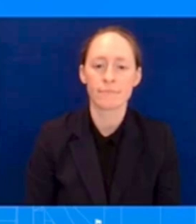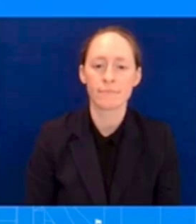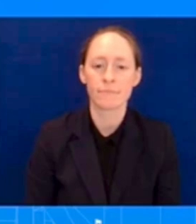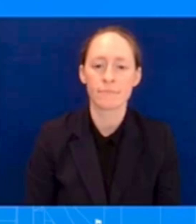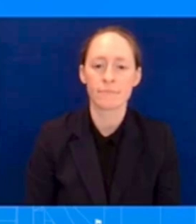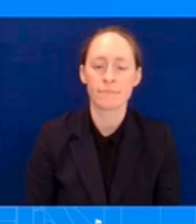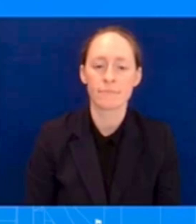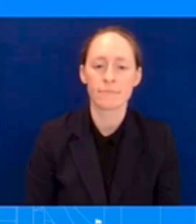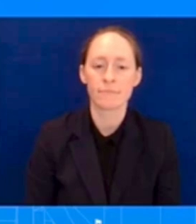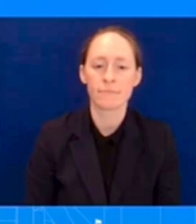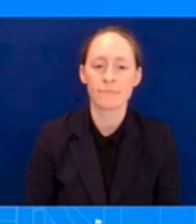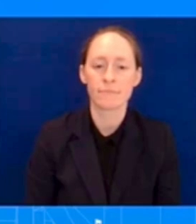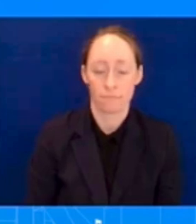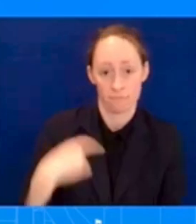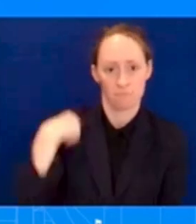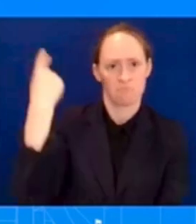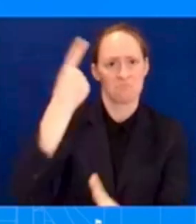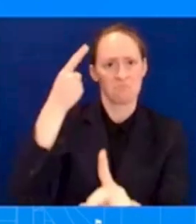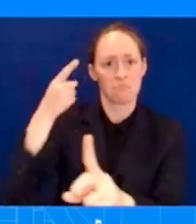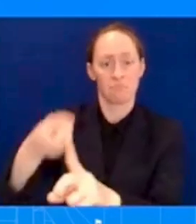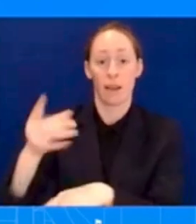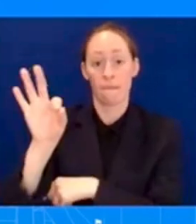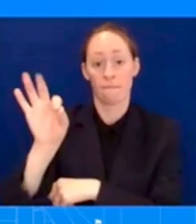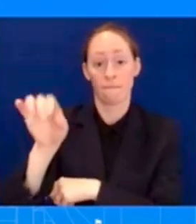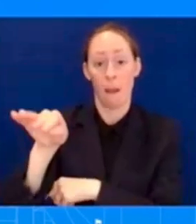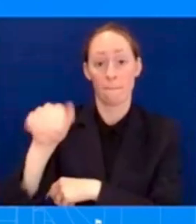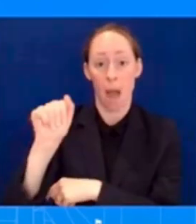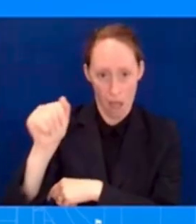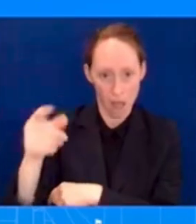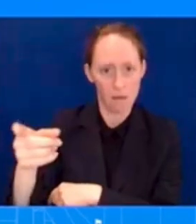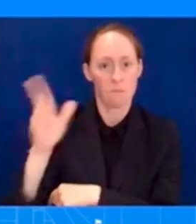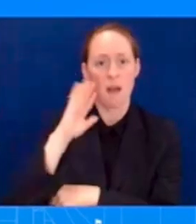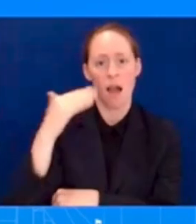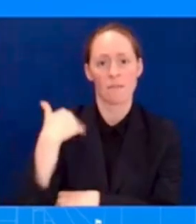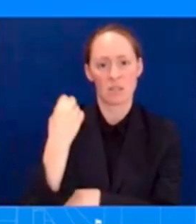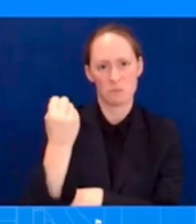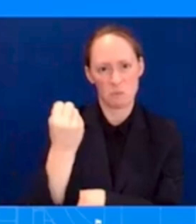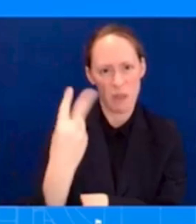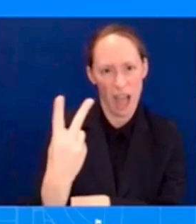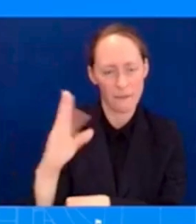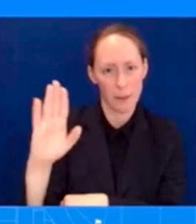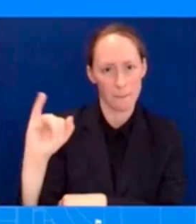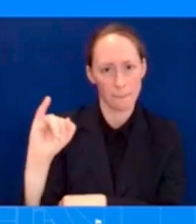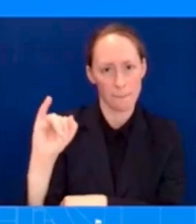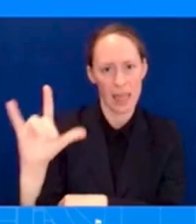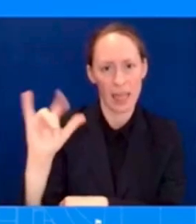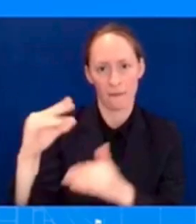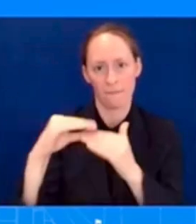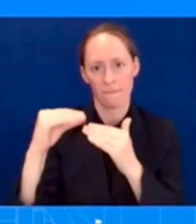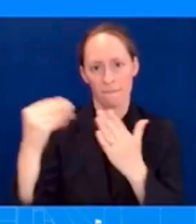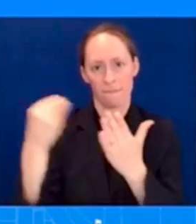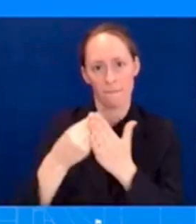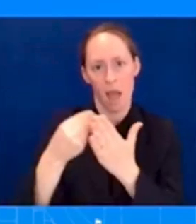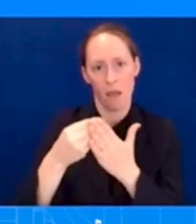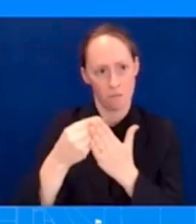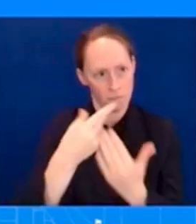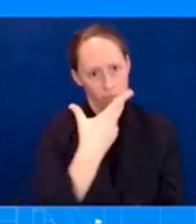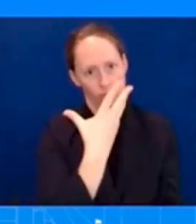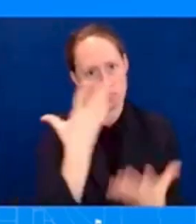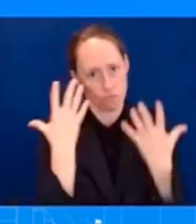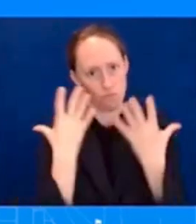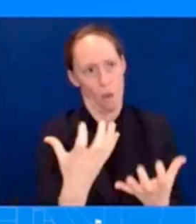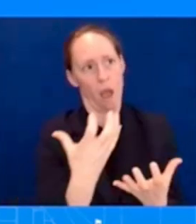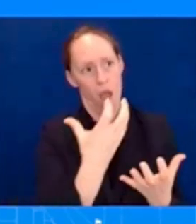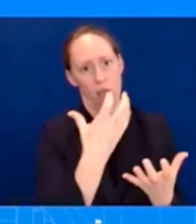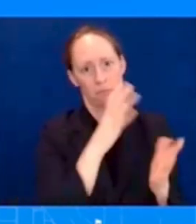last week uh given the extent of the wildfire damage uh do you anticipate asking uh for more essentially to